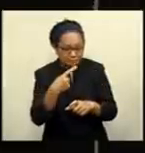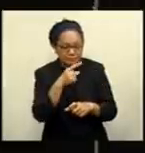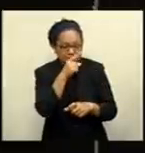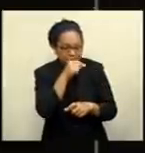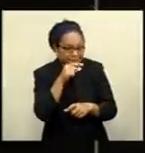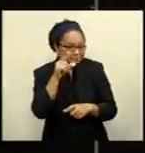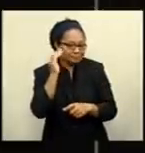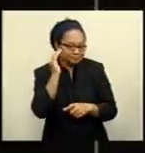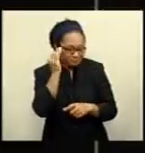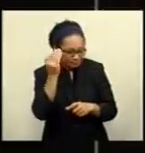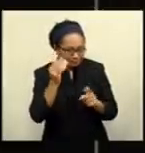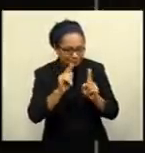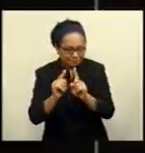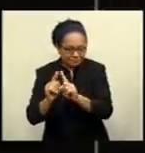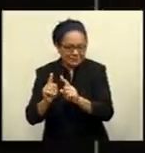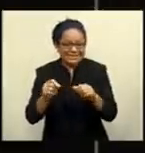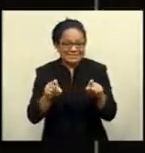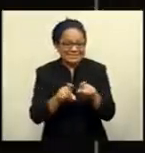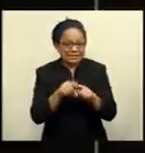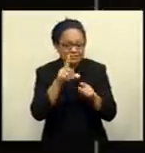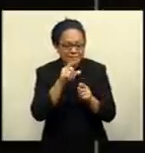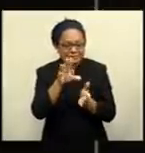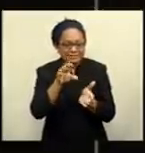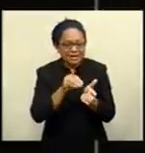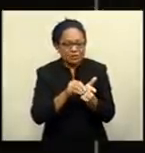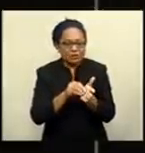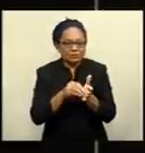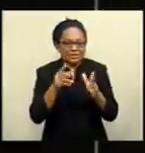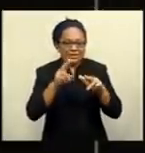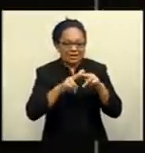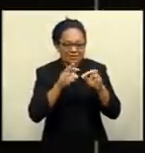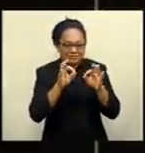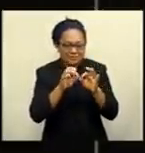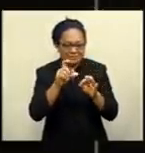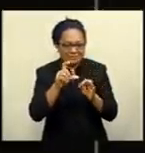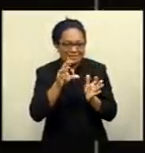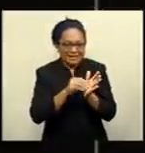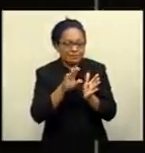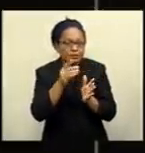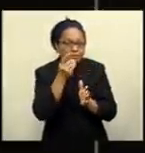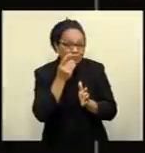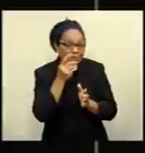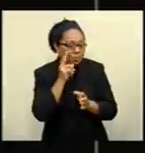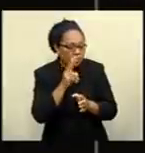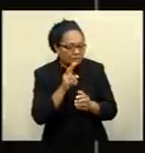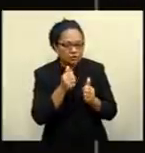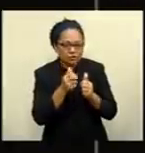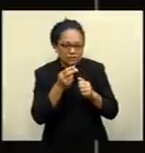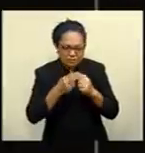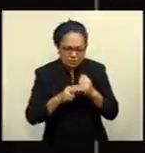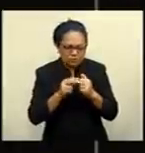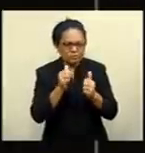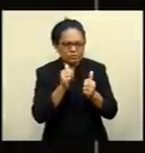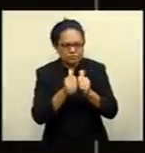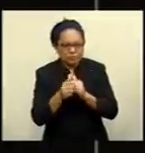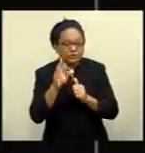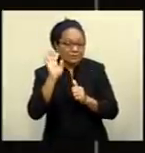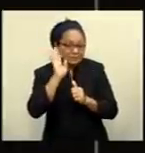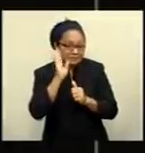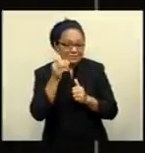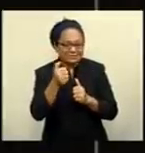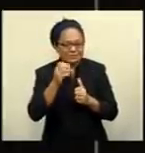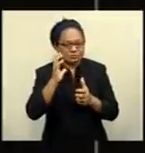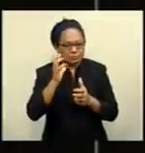media. You can also download our FBC app to keep updated with the very latest in news and sports and listen to our six radio stations